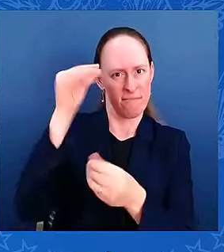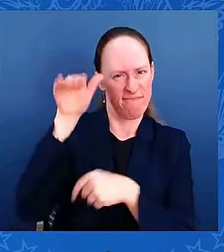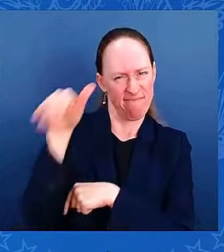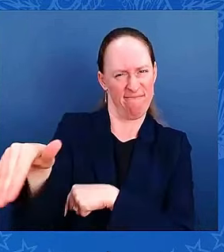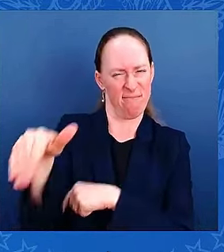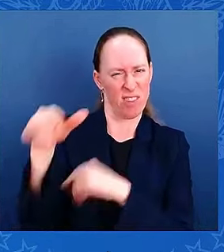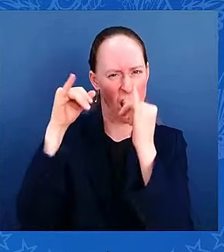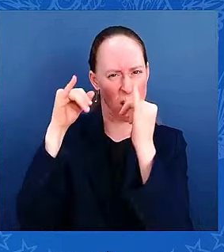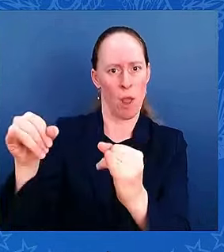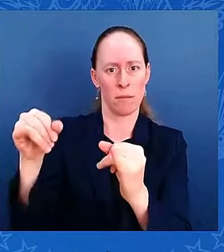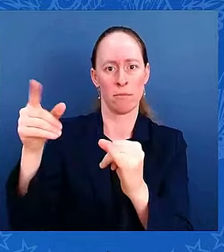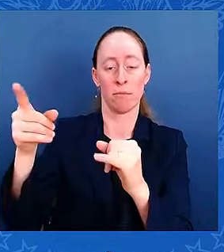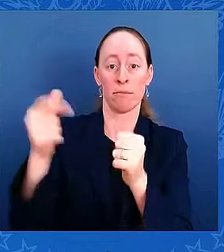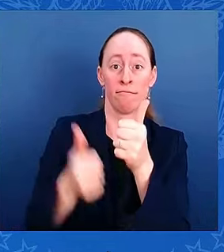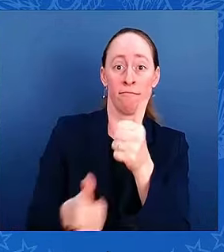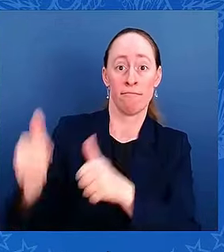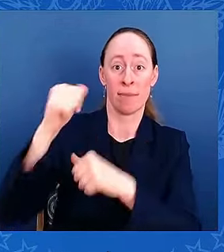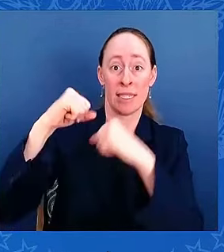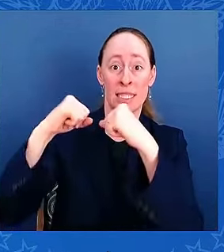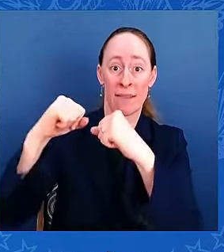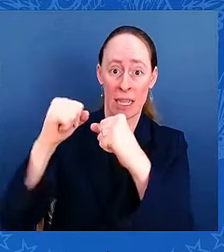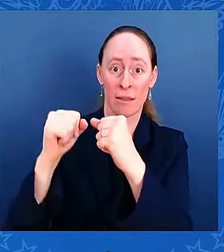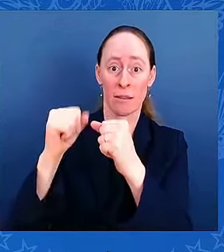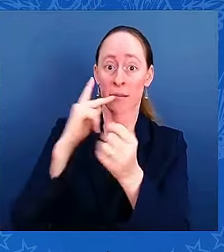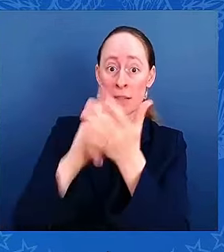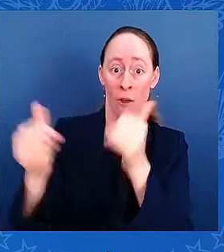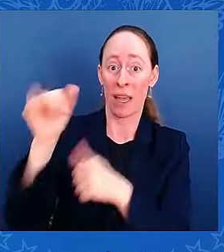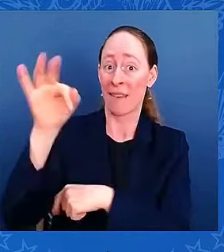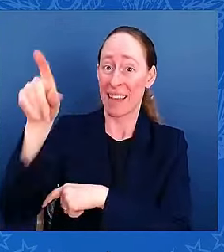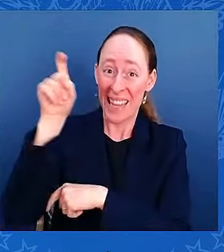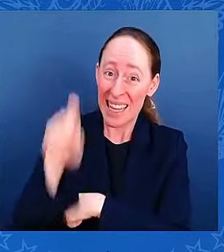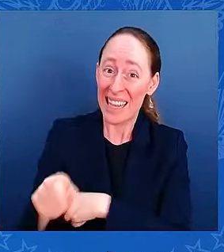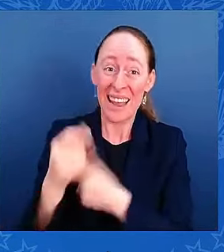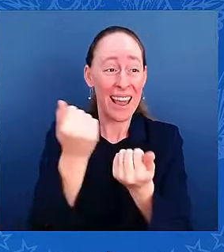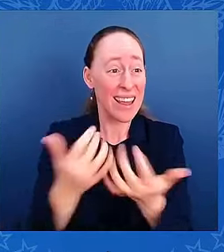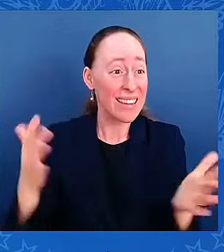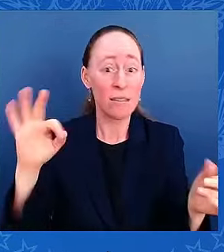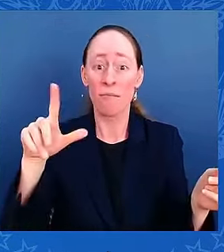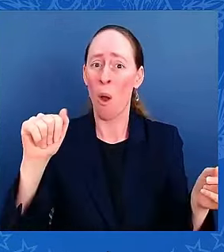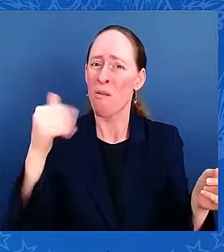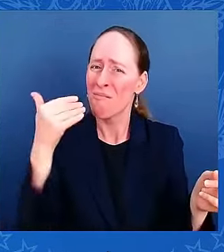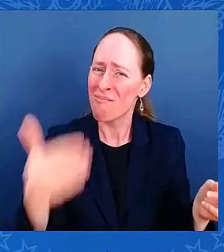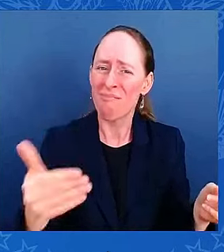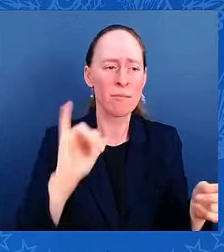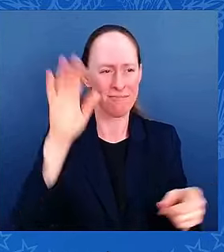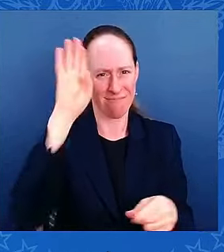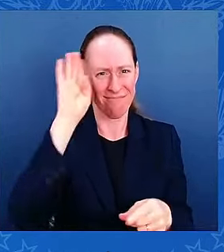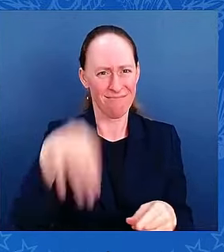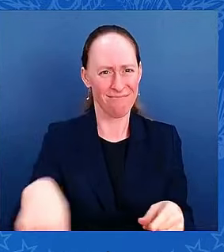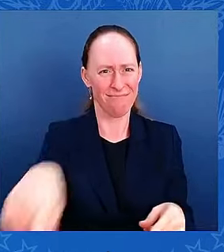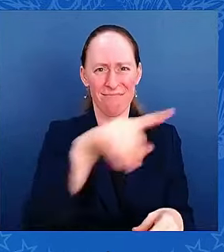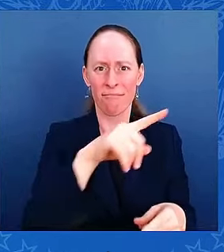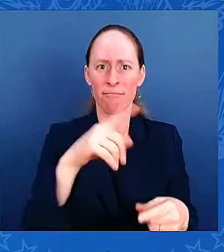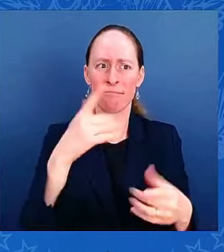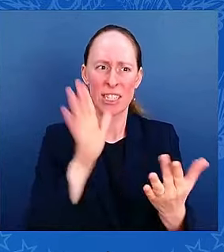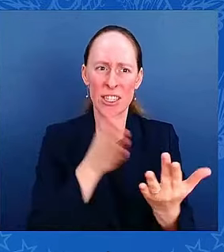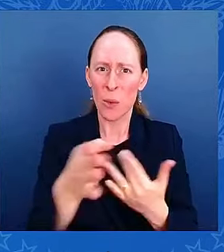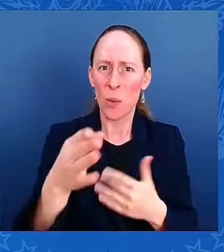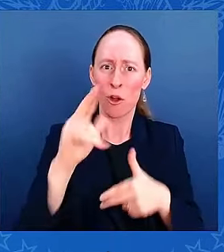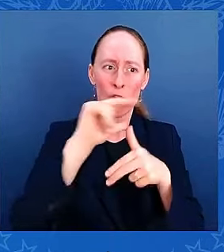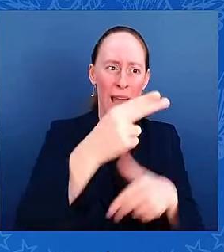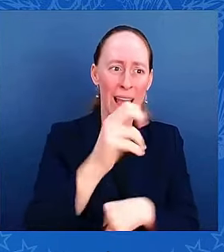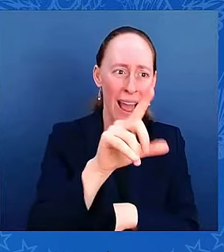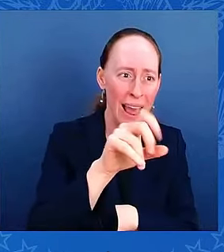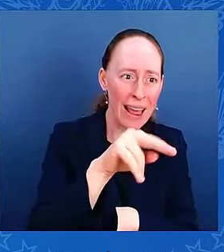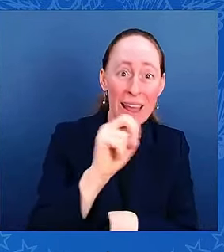Milton, as well as the states impacted by Hurricane Helene. And the more capabilities are available, we assess some pressing needs. We can